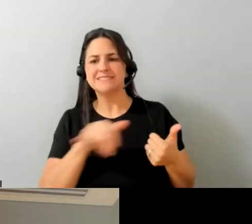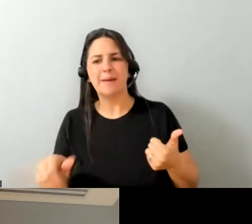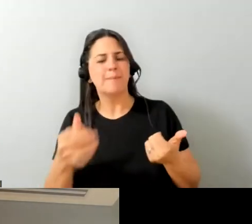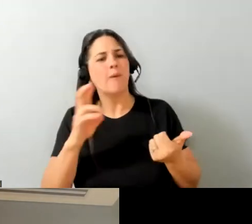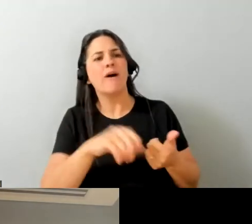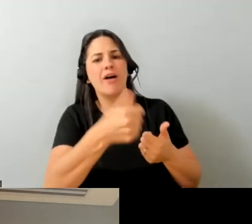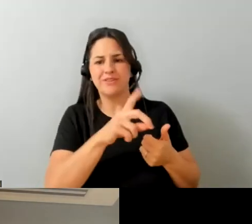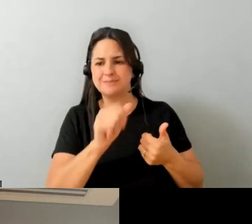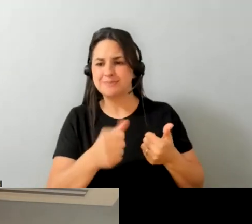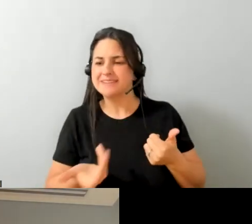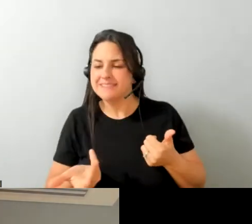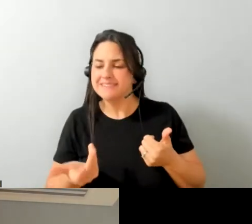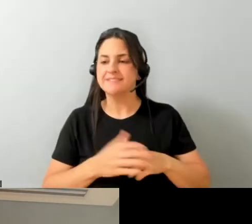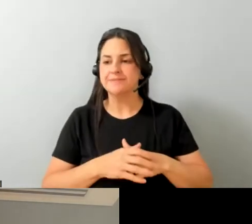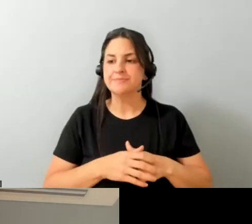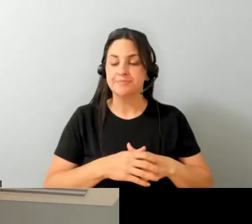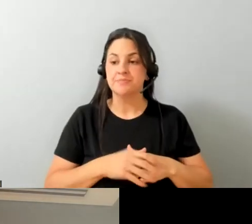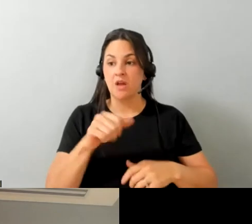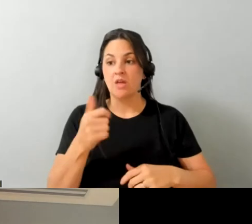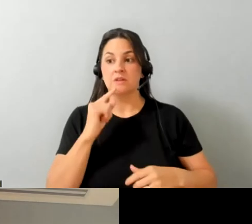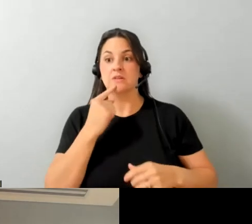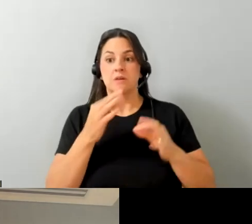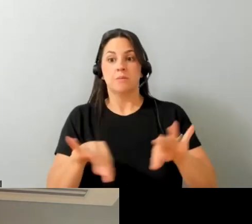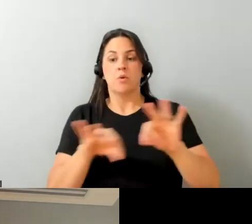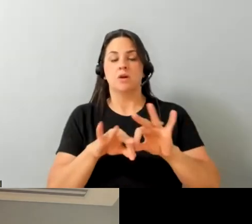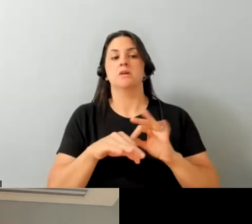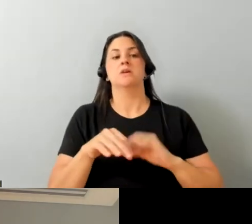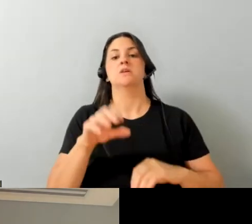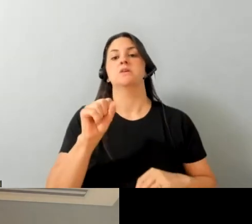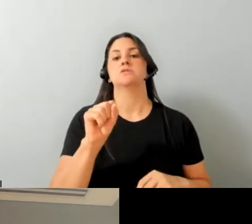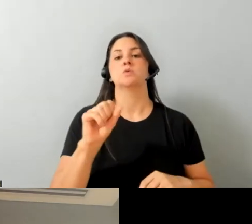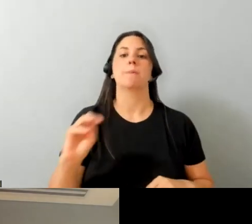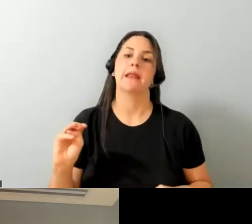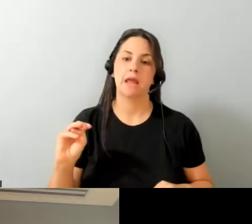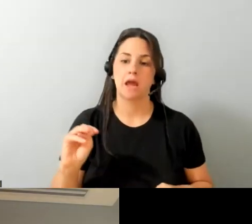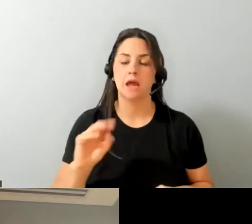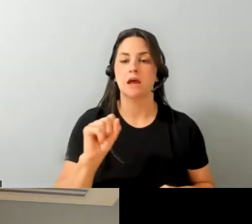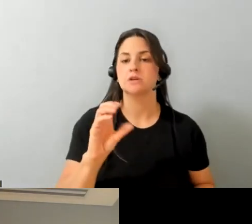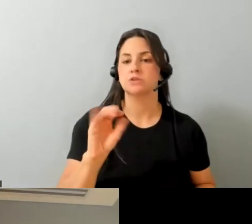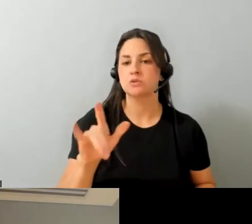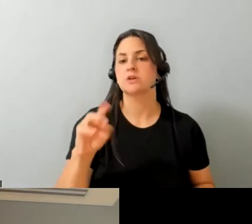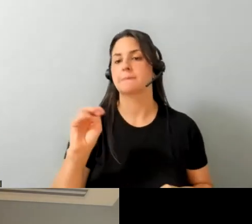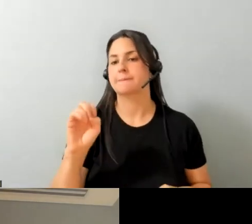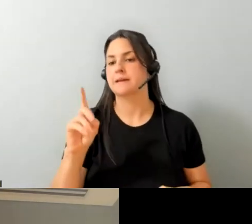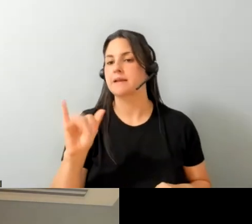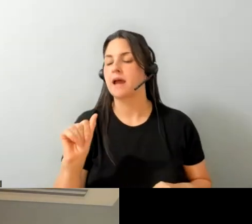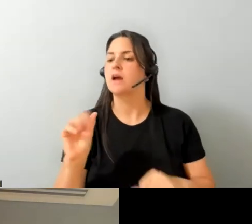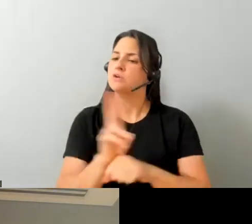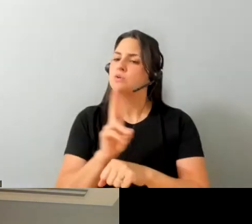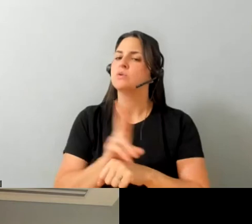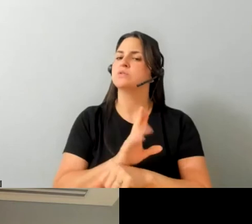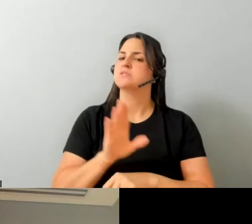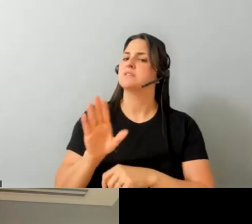another huge thing i think is social media and individuals using social media um to share their success